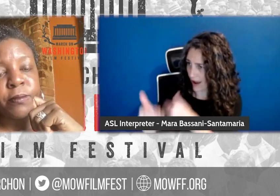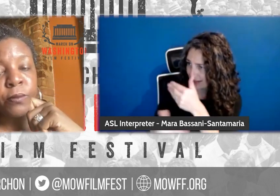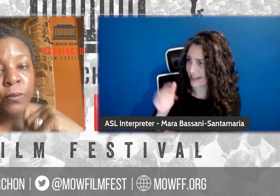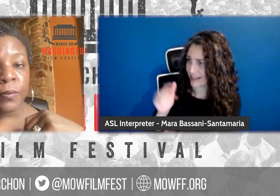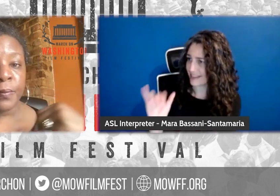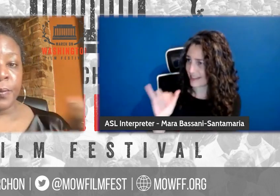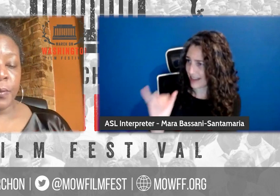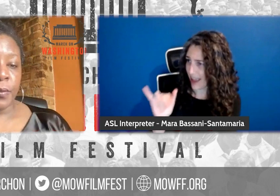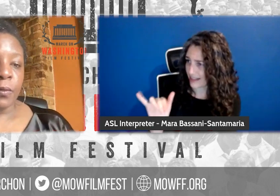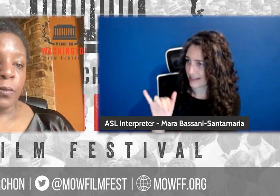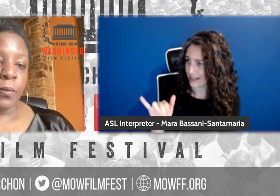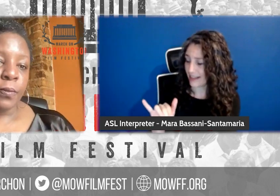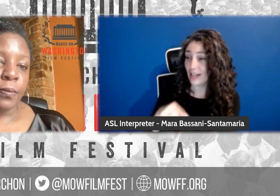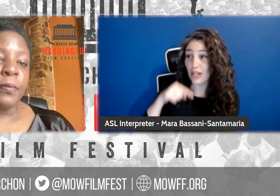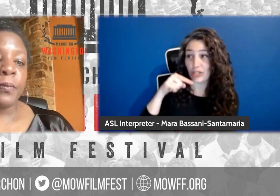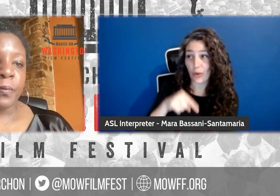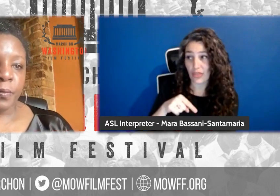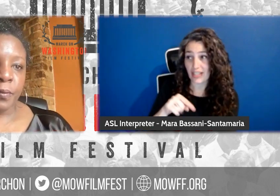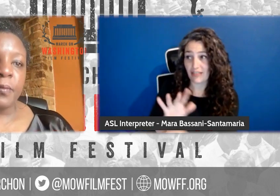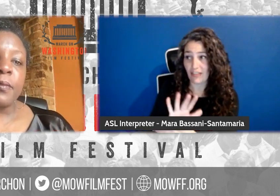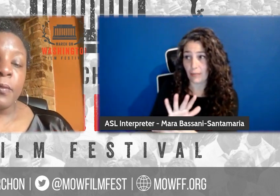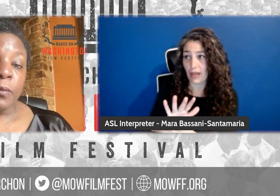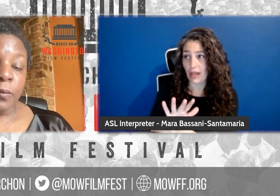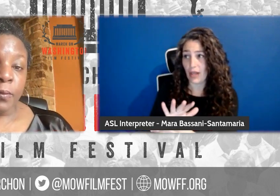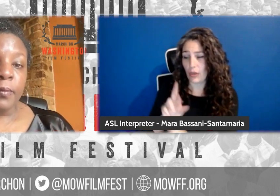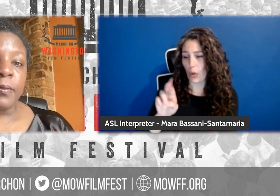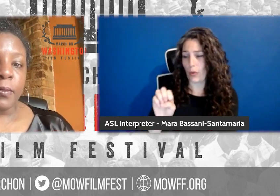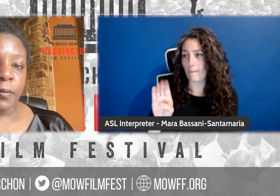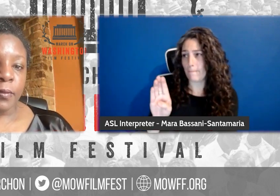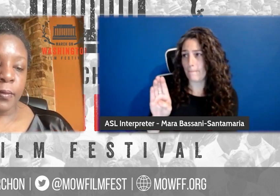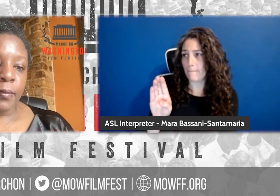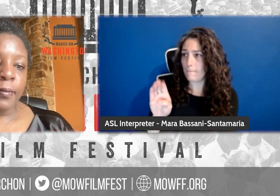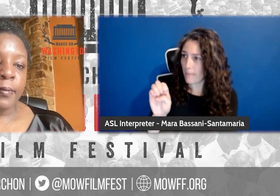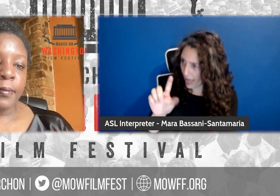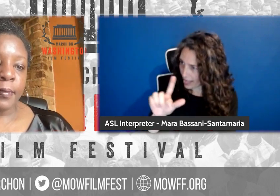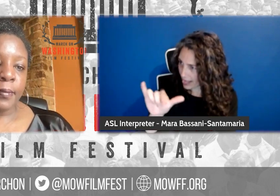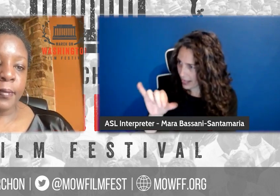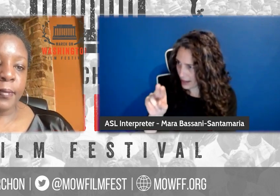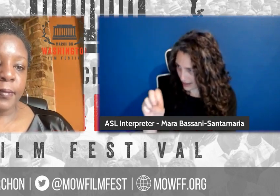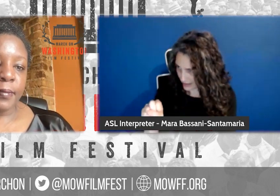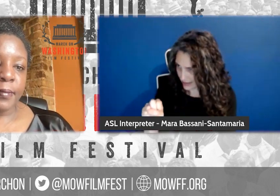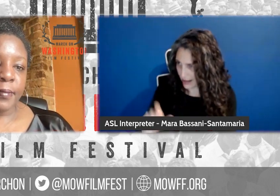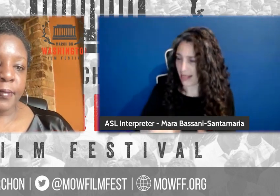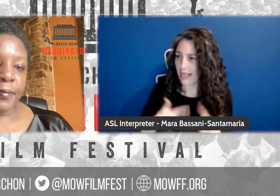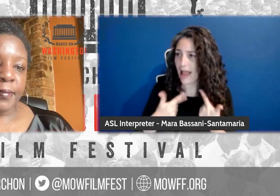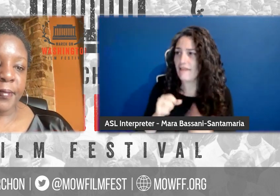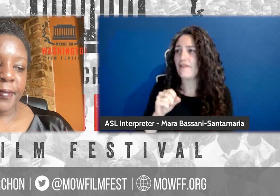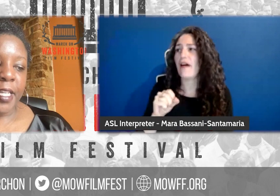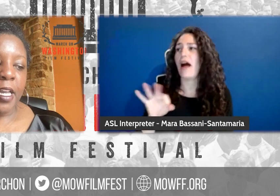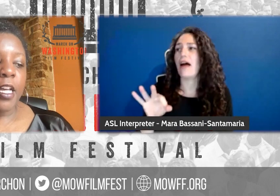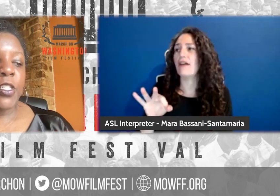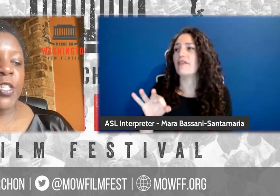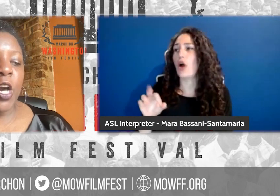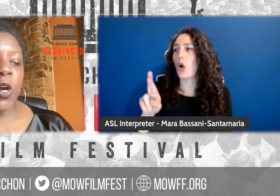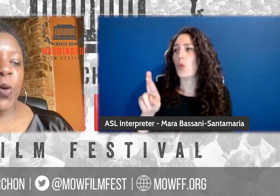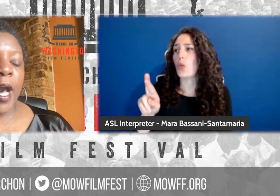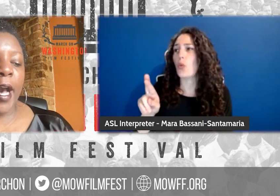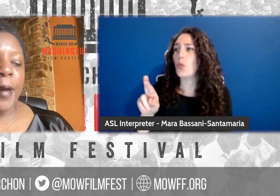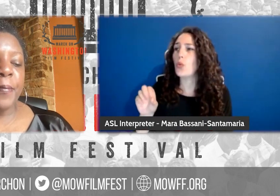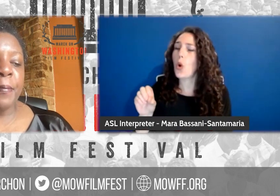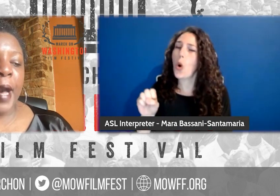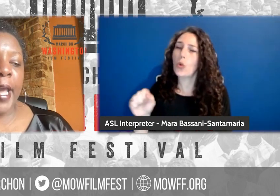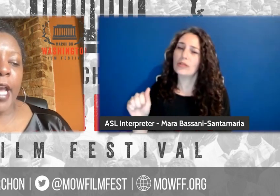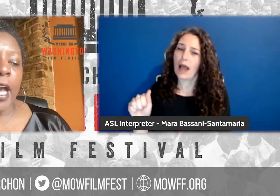So this film, the rebellious life of Mrs. Rosa Parks. Why did you pick her for a subject? So,